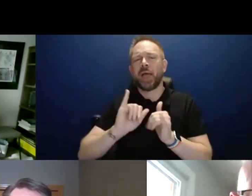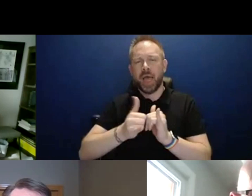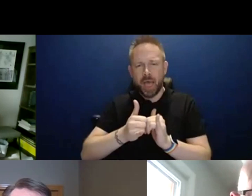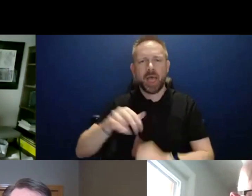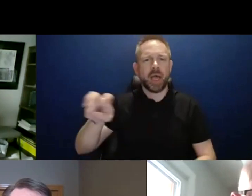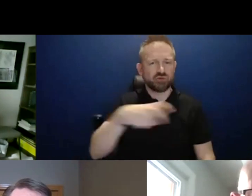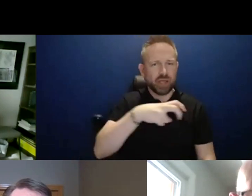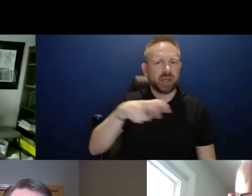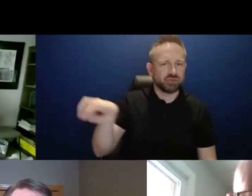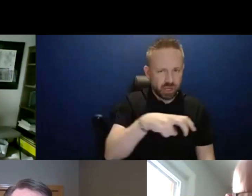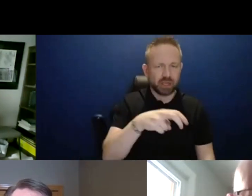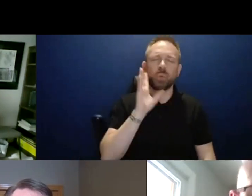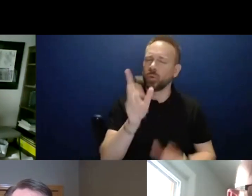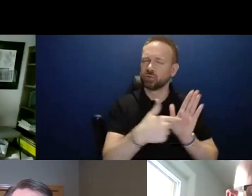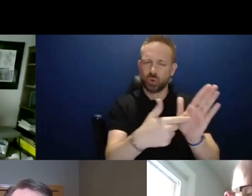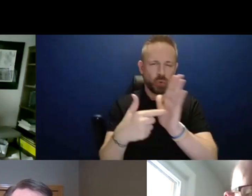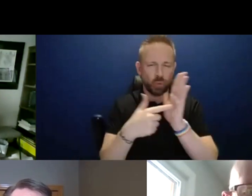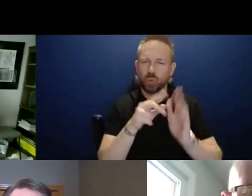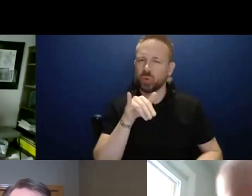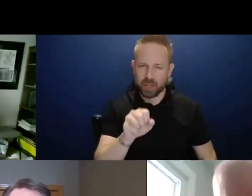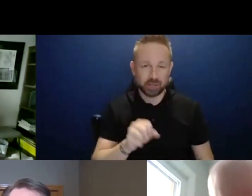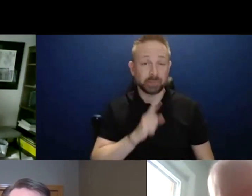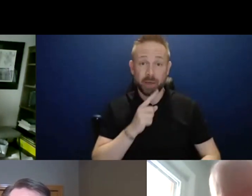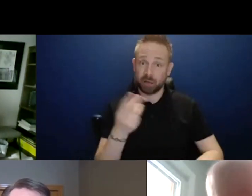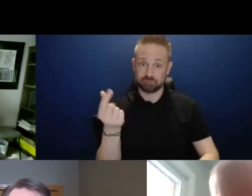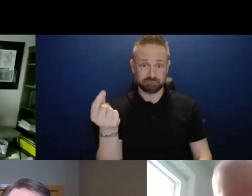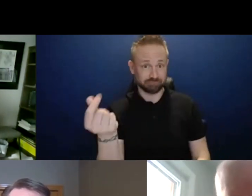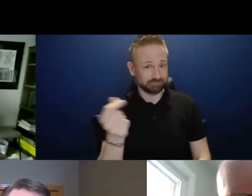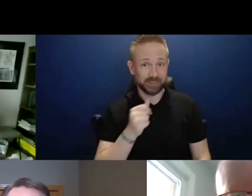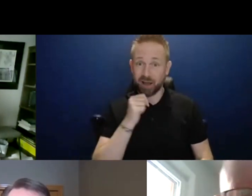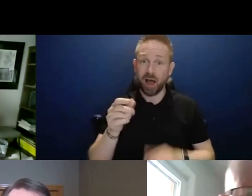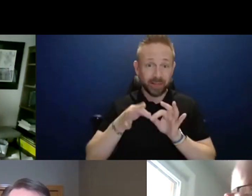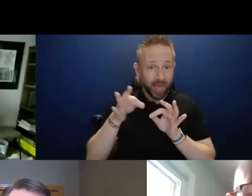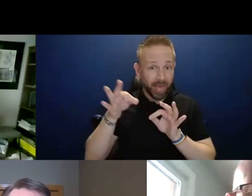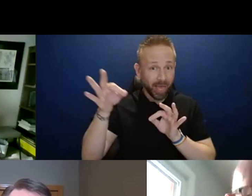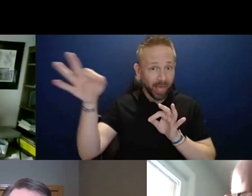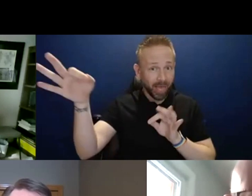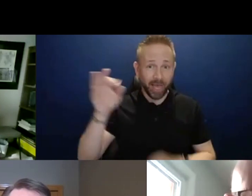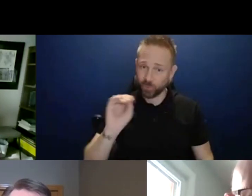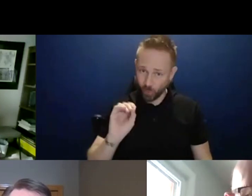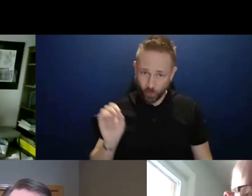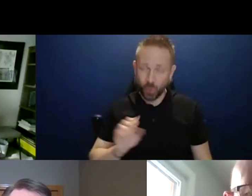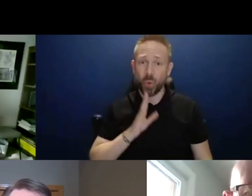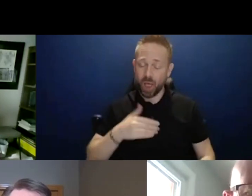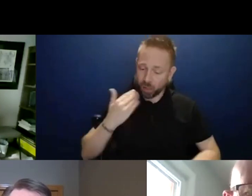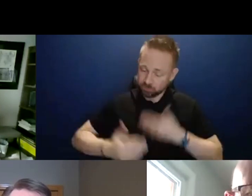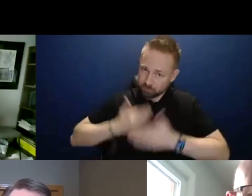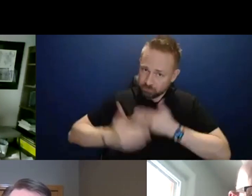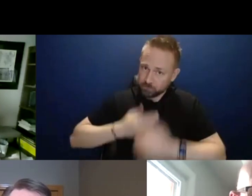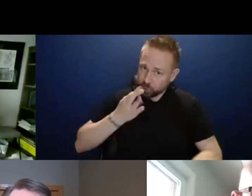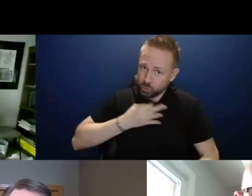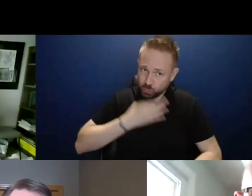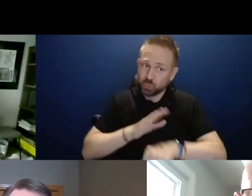is, it is not, it is very quickly. So not all at once, there'll be, it'll be over a period of time, but we will start relatively soon.